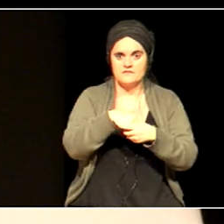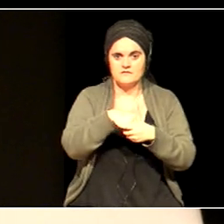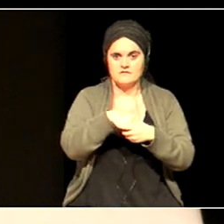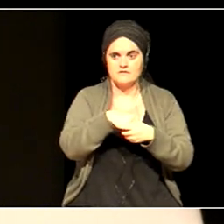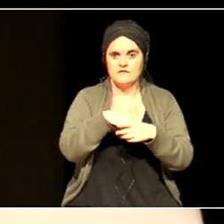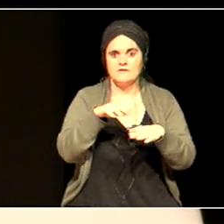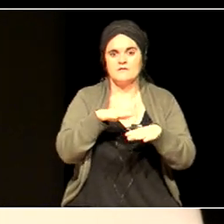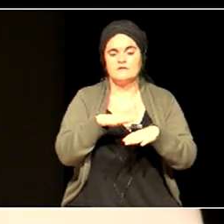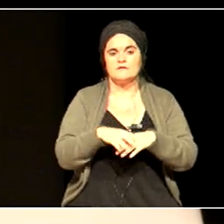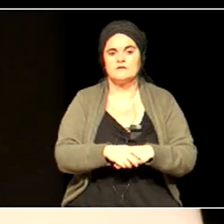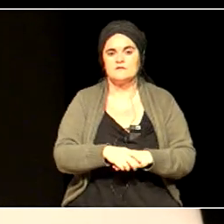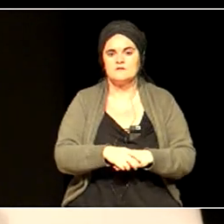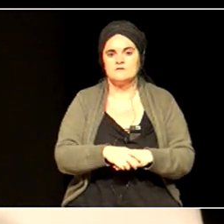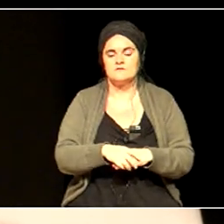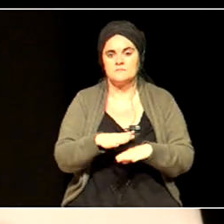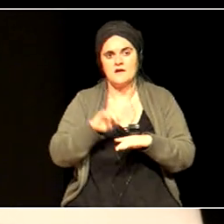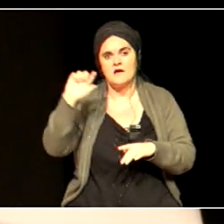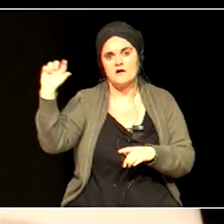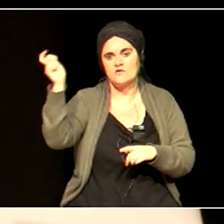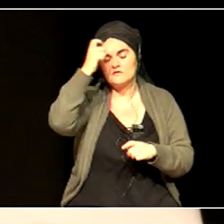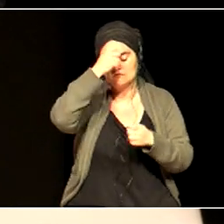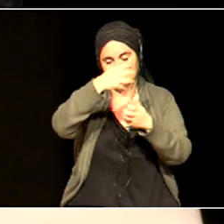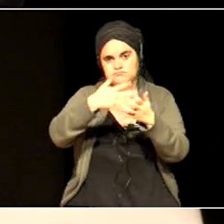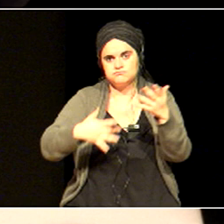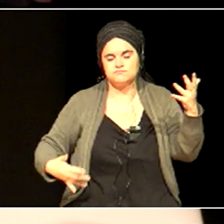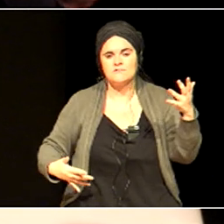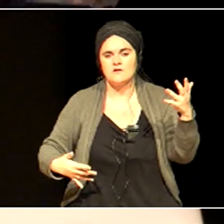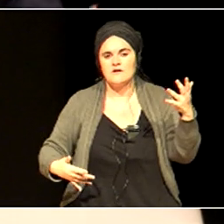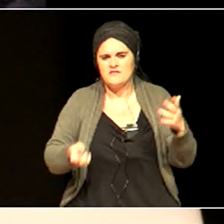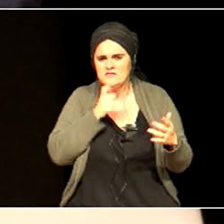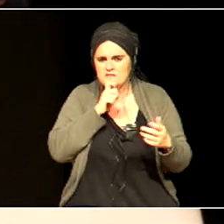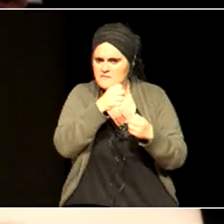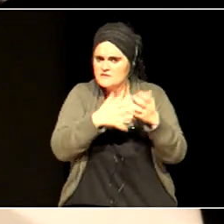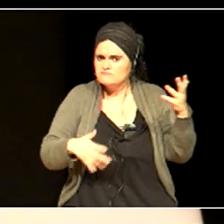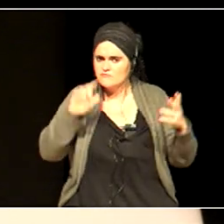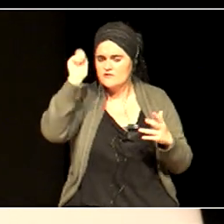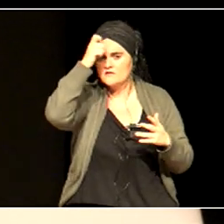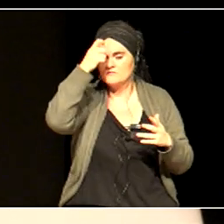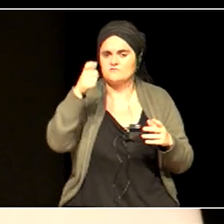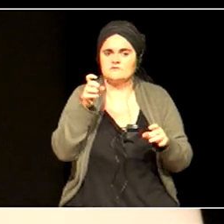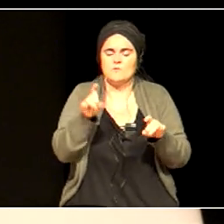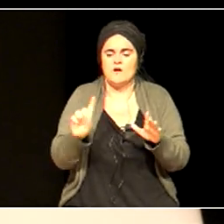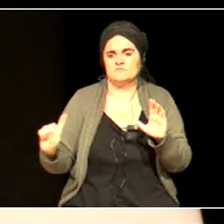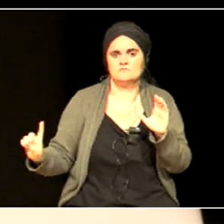like inclusion to be answered in a fairly detailed way.